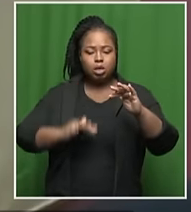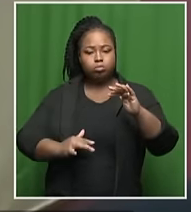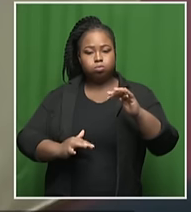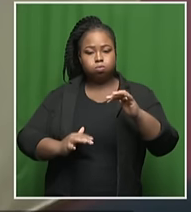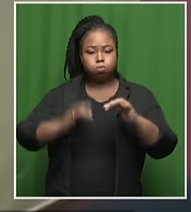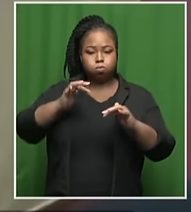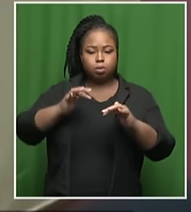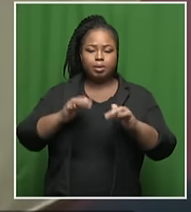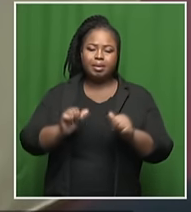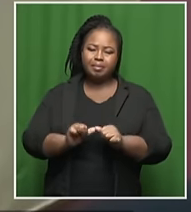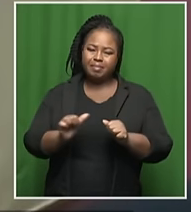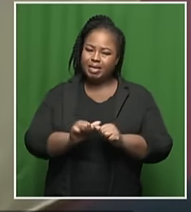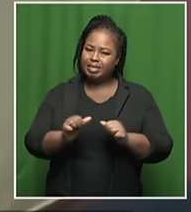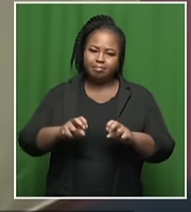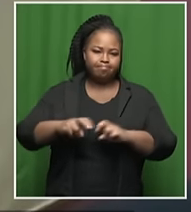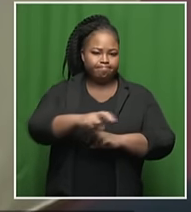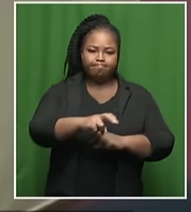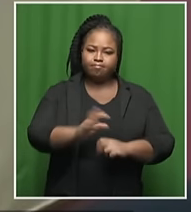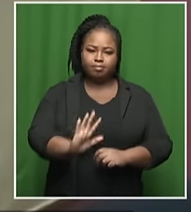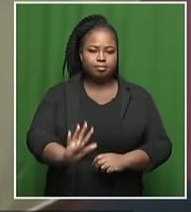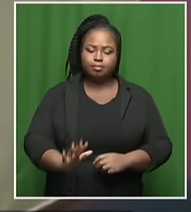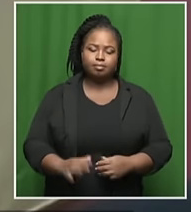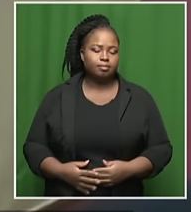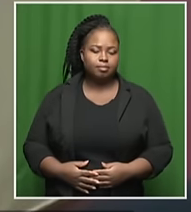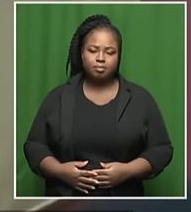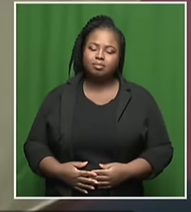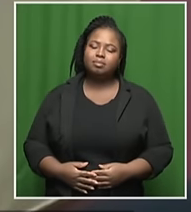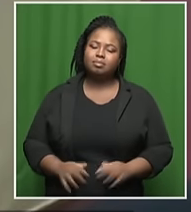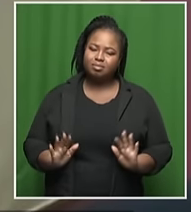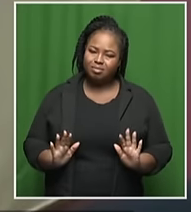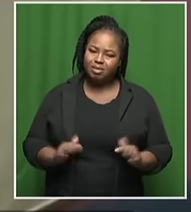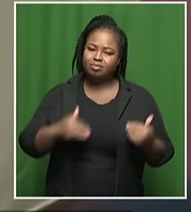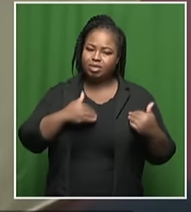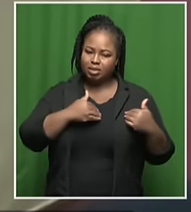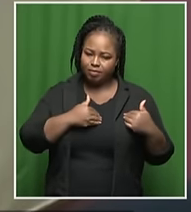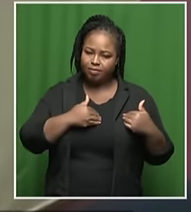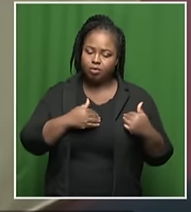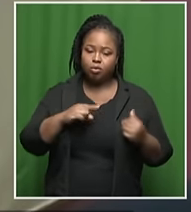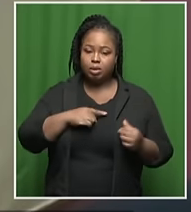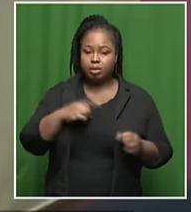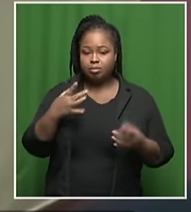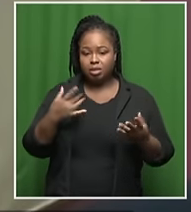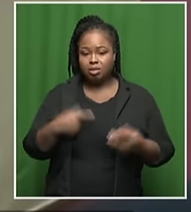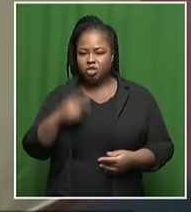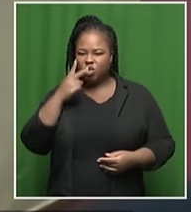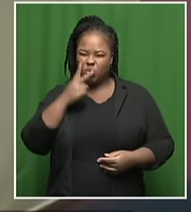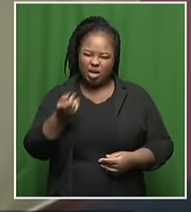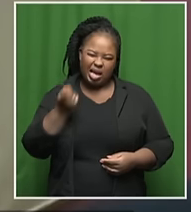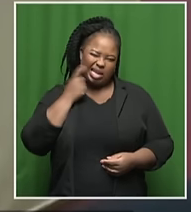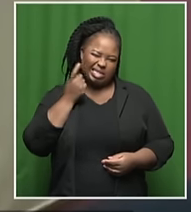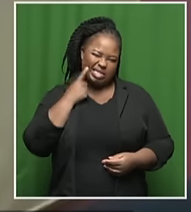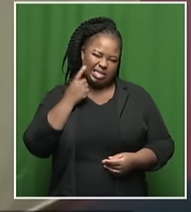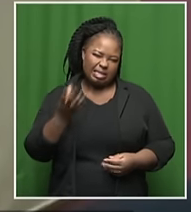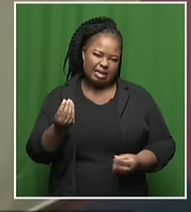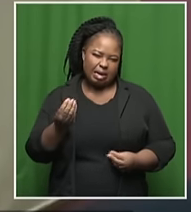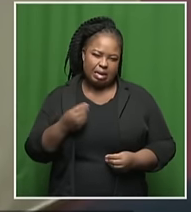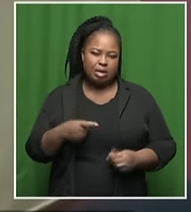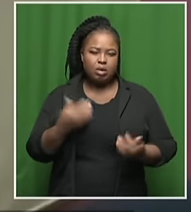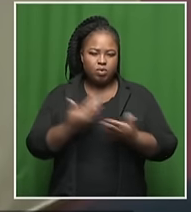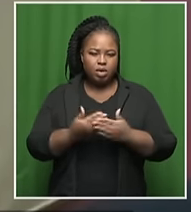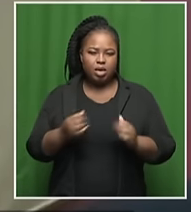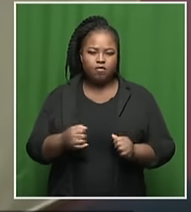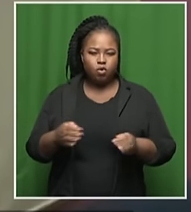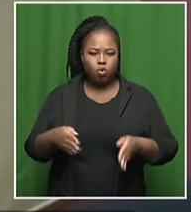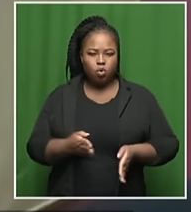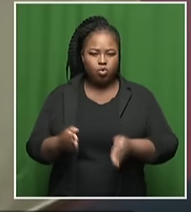over the road, rather do not cross. You know, it sometimes could look like an easy option just to cross a